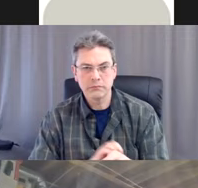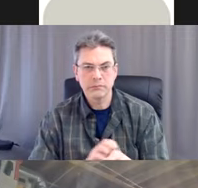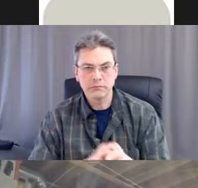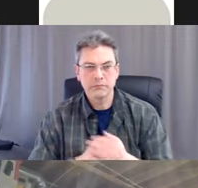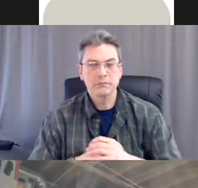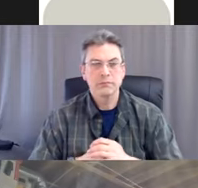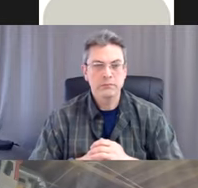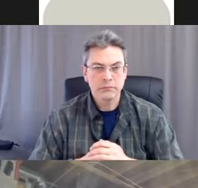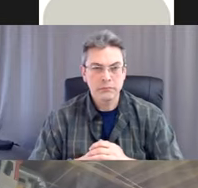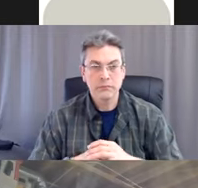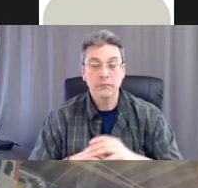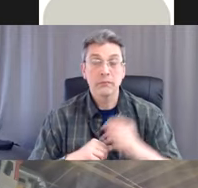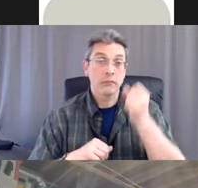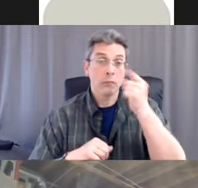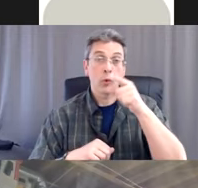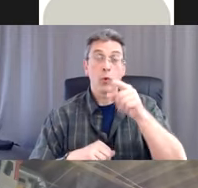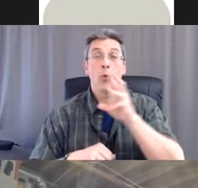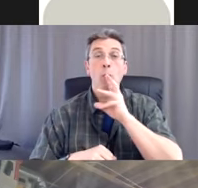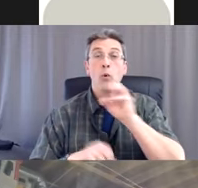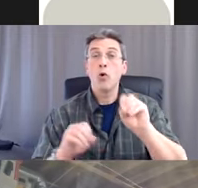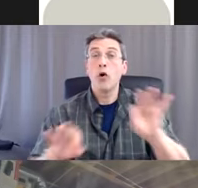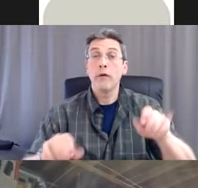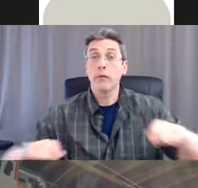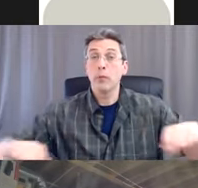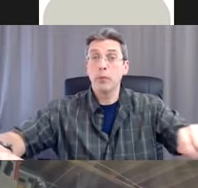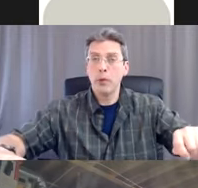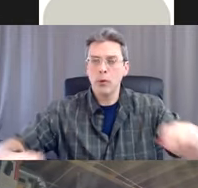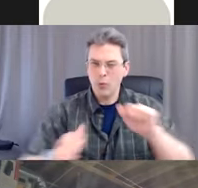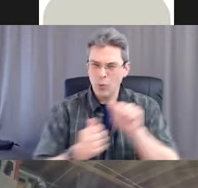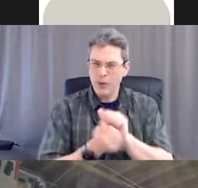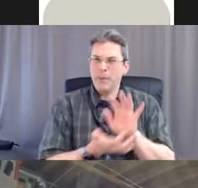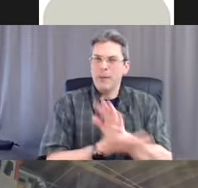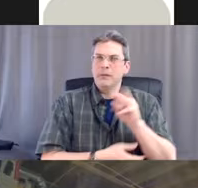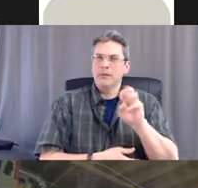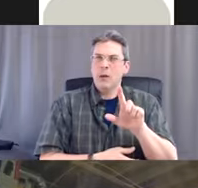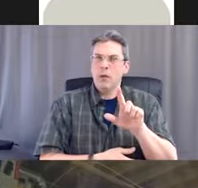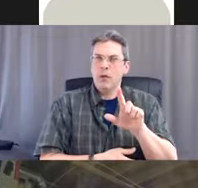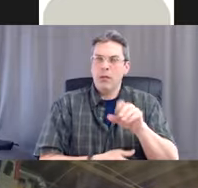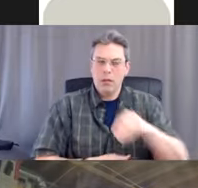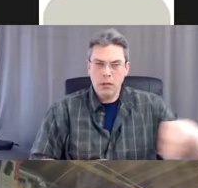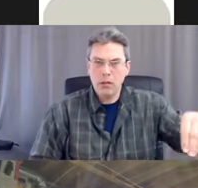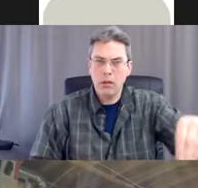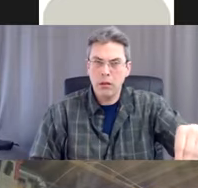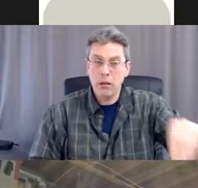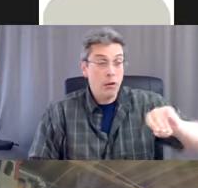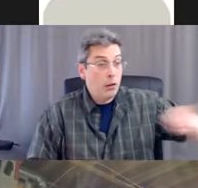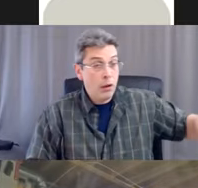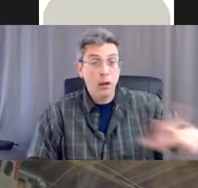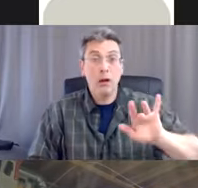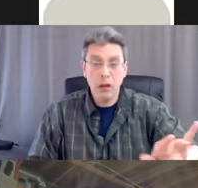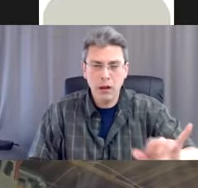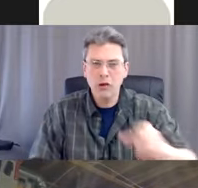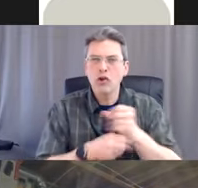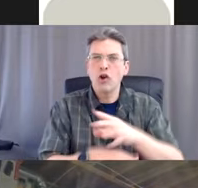Turn off the water using a paper towel to avoid recontaminating your hands. Dispose of the paper towel into a waste